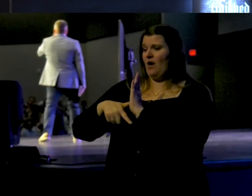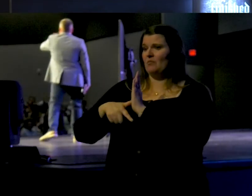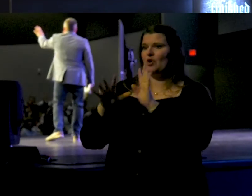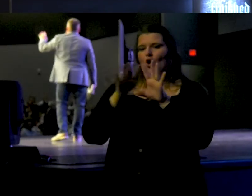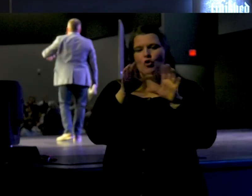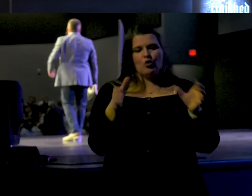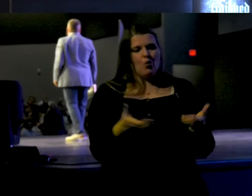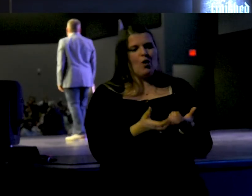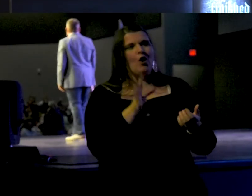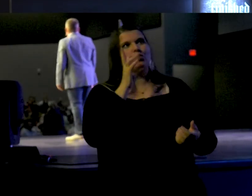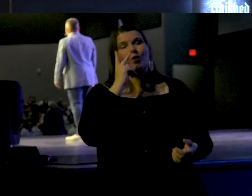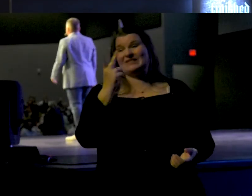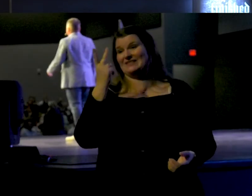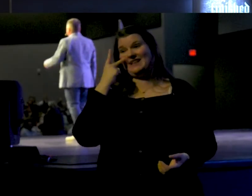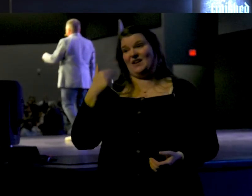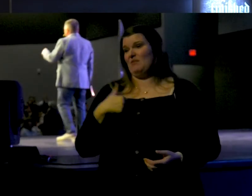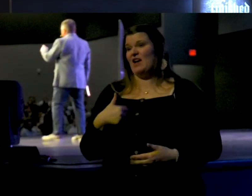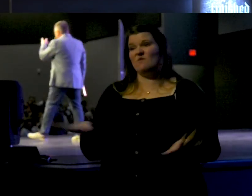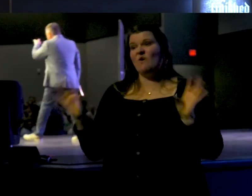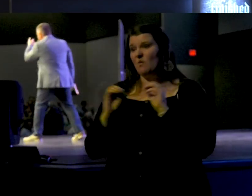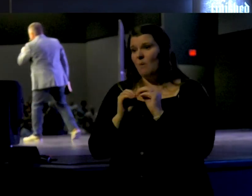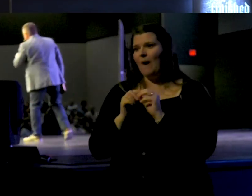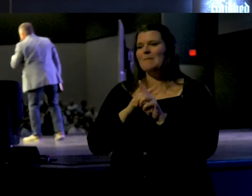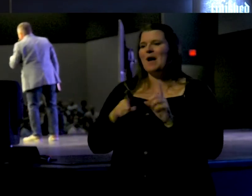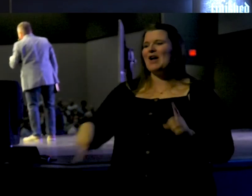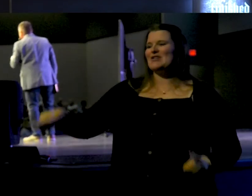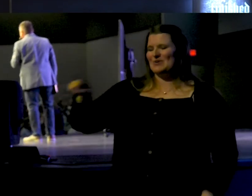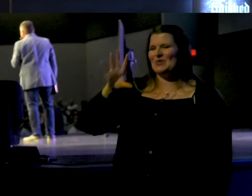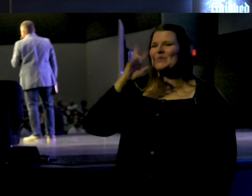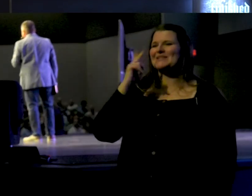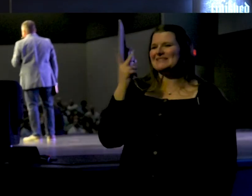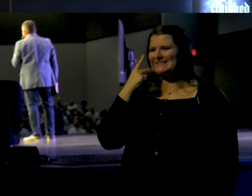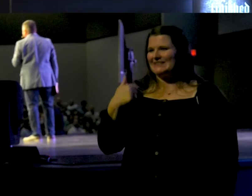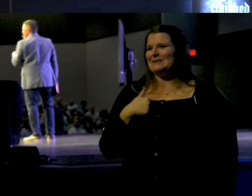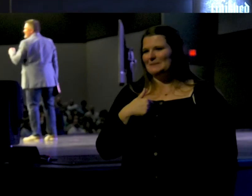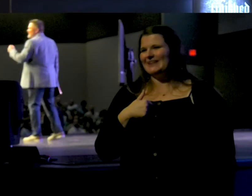world will see me no more, but you'll see me.